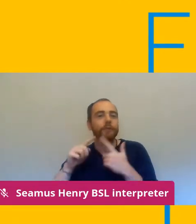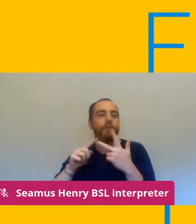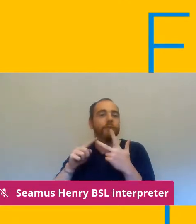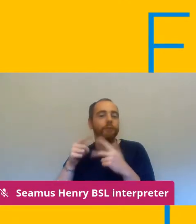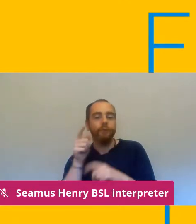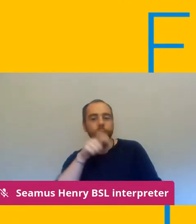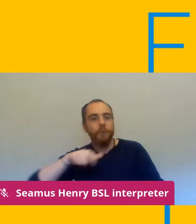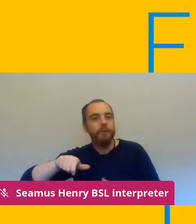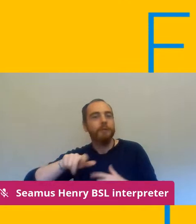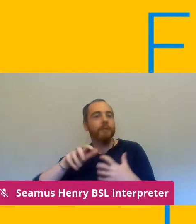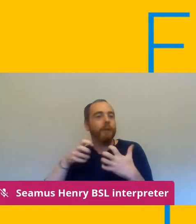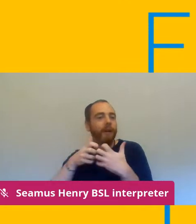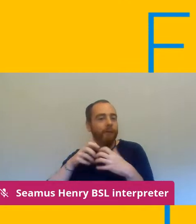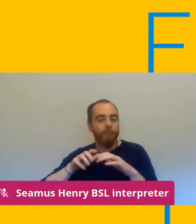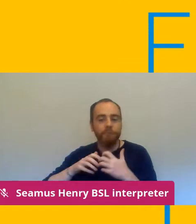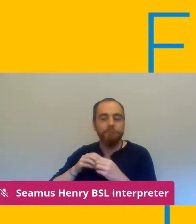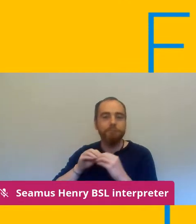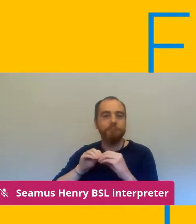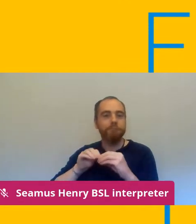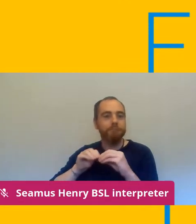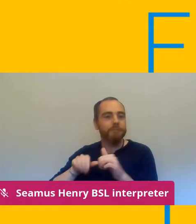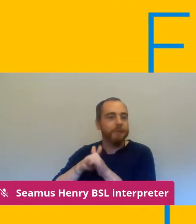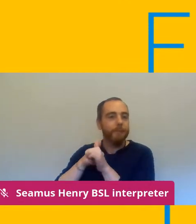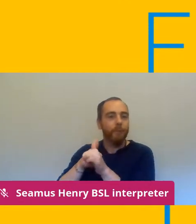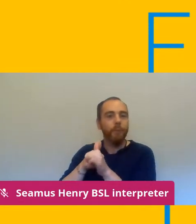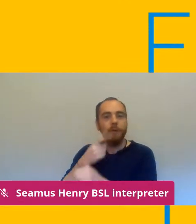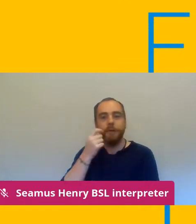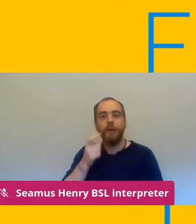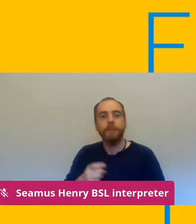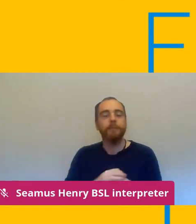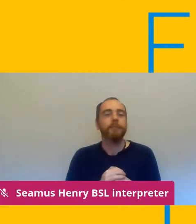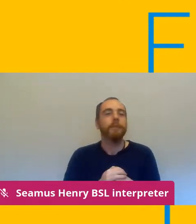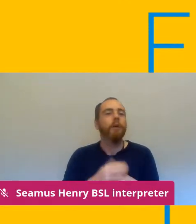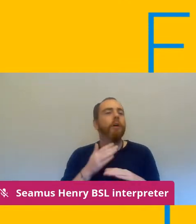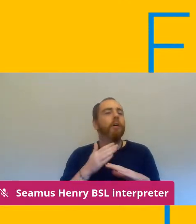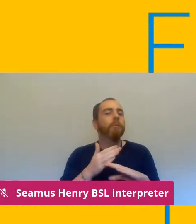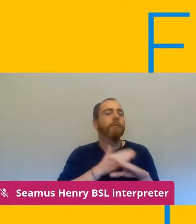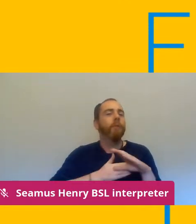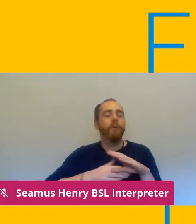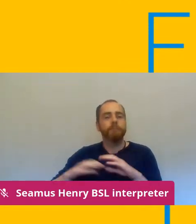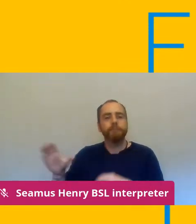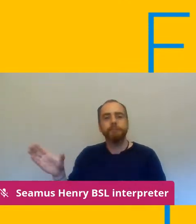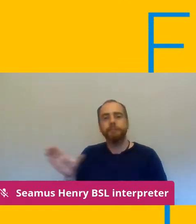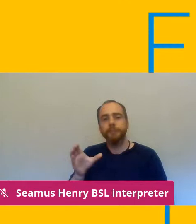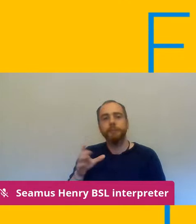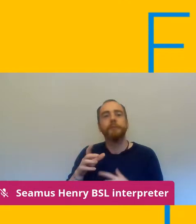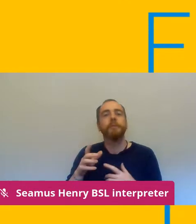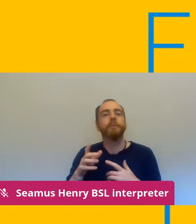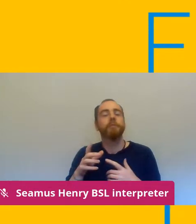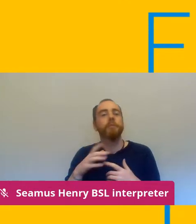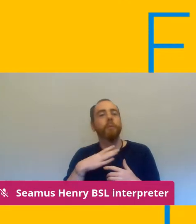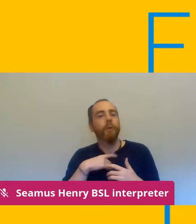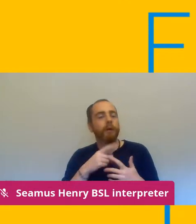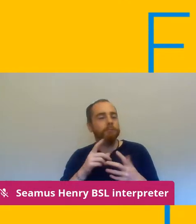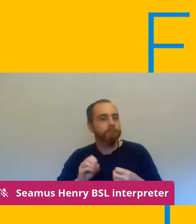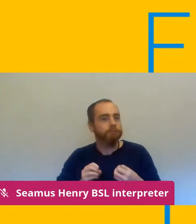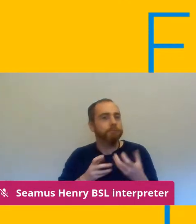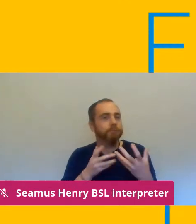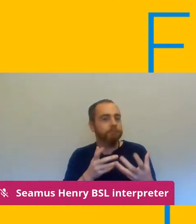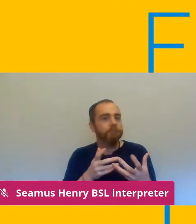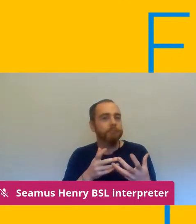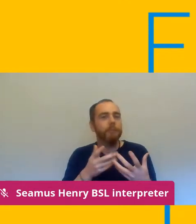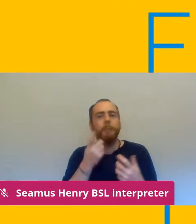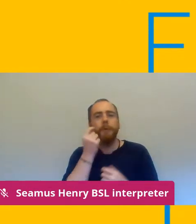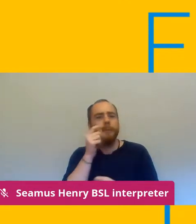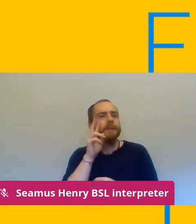I introduce the first speaker just as way of introduction I wanted to point out I'm sure you've seen it on the